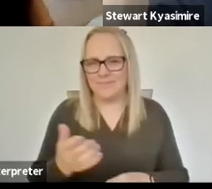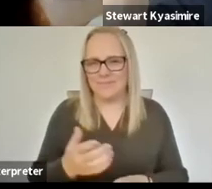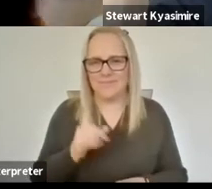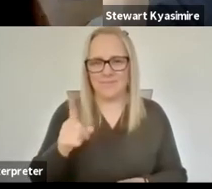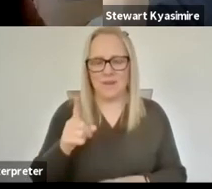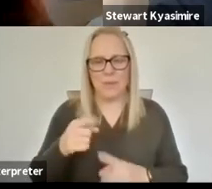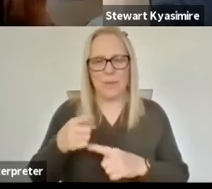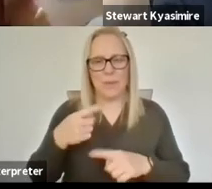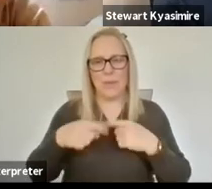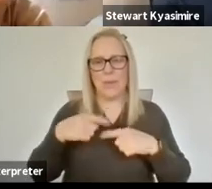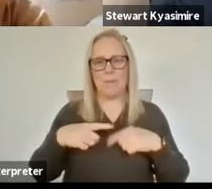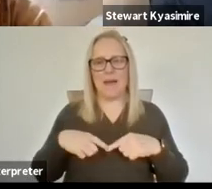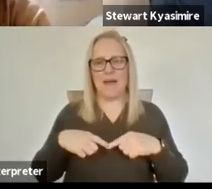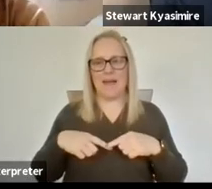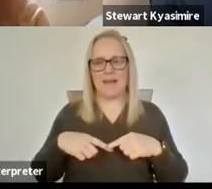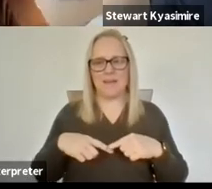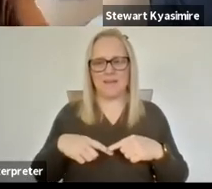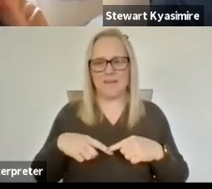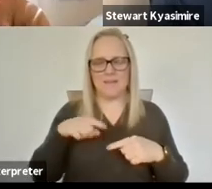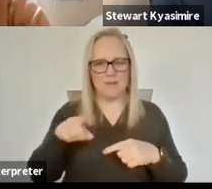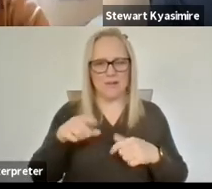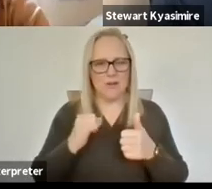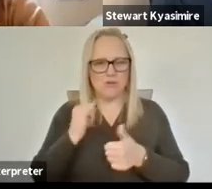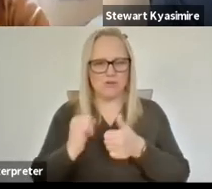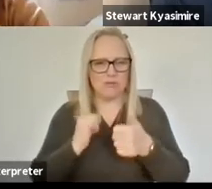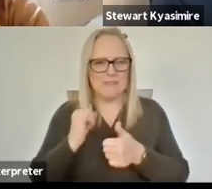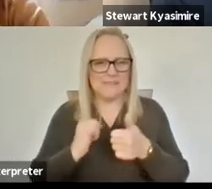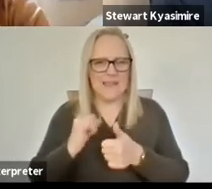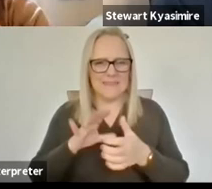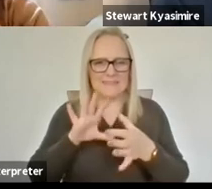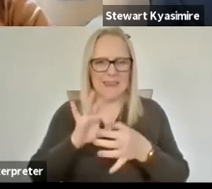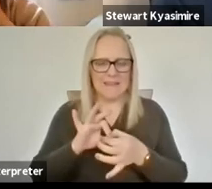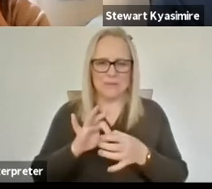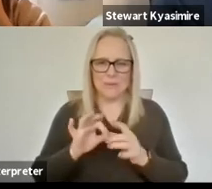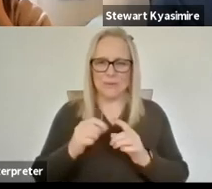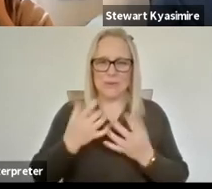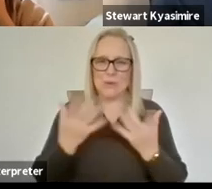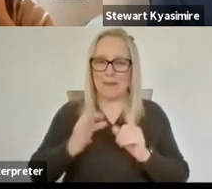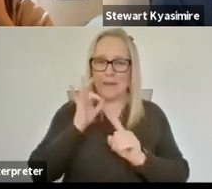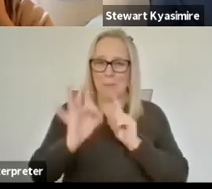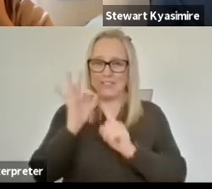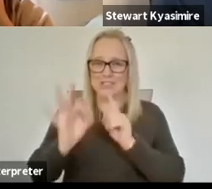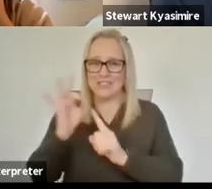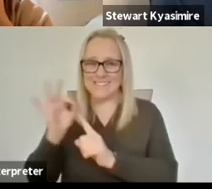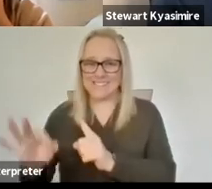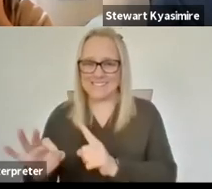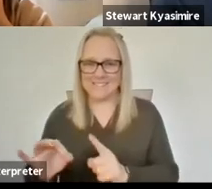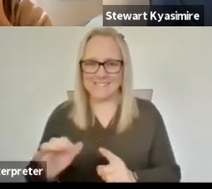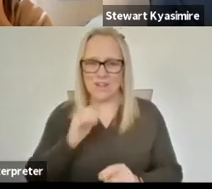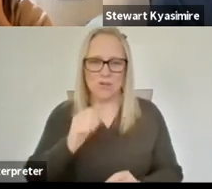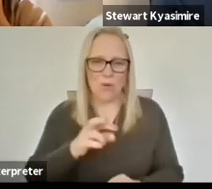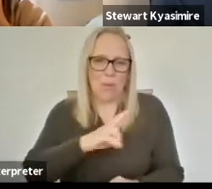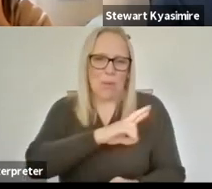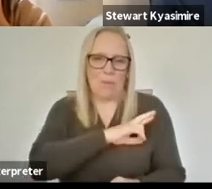to a point at the the issue of criticizing us for um asking more questions than answers and because i don't think it's the purpose of art to